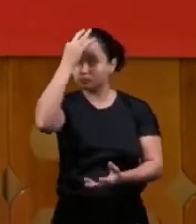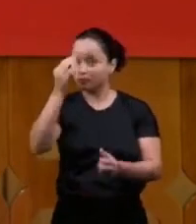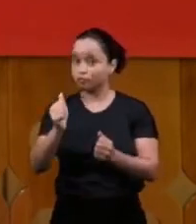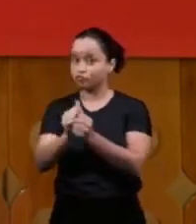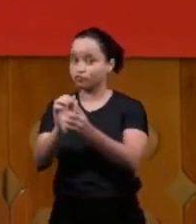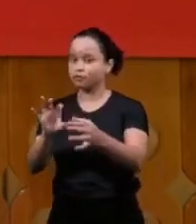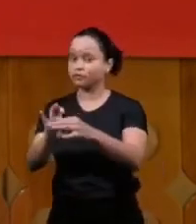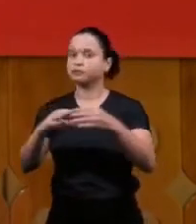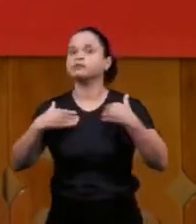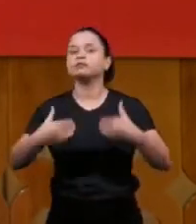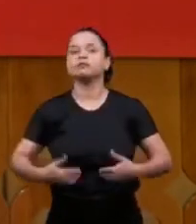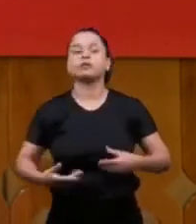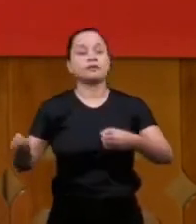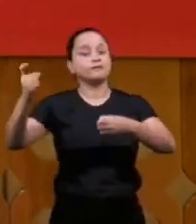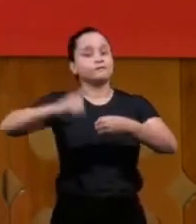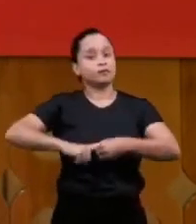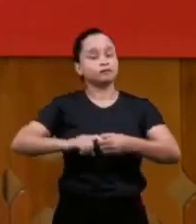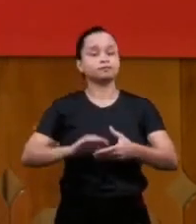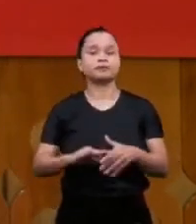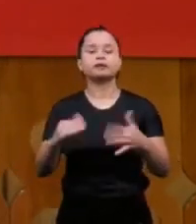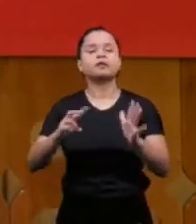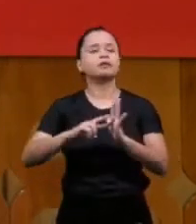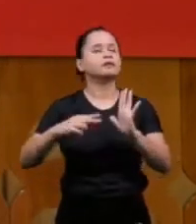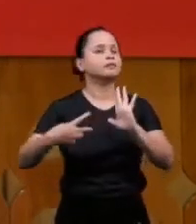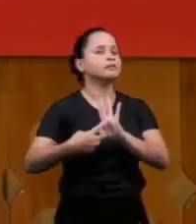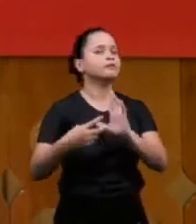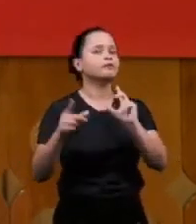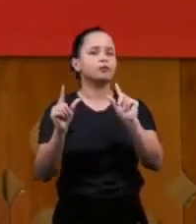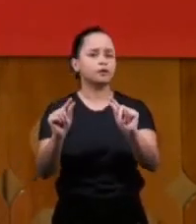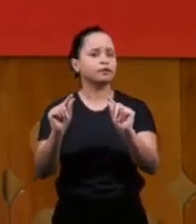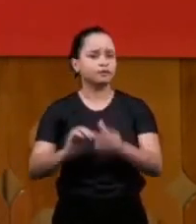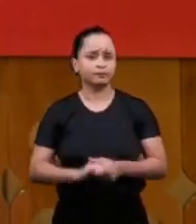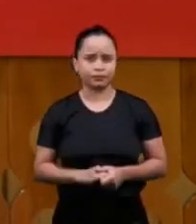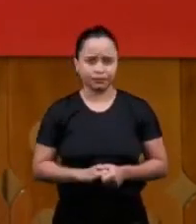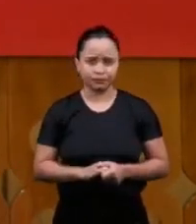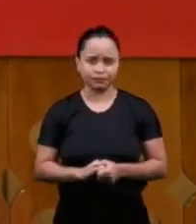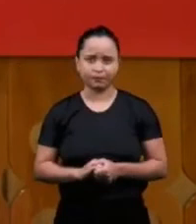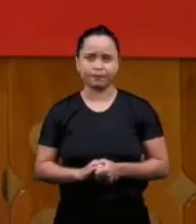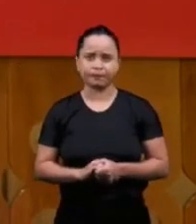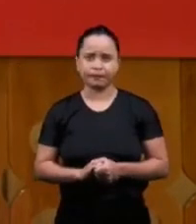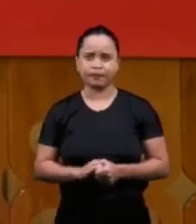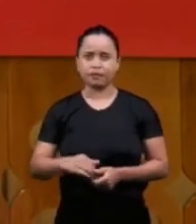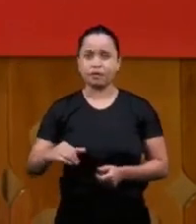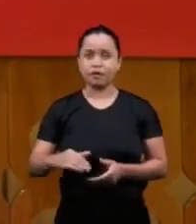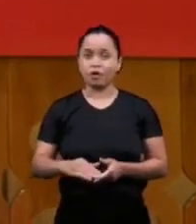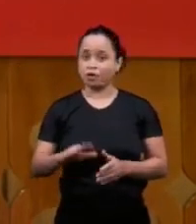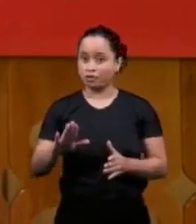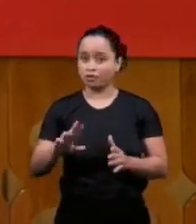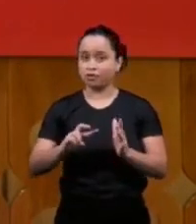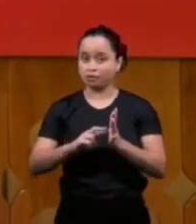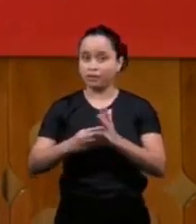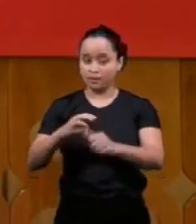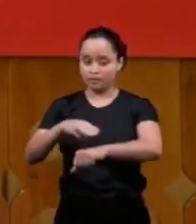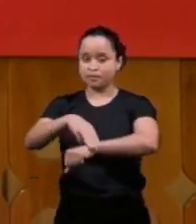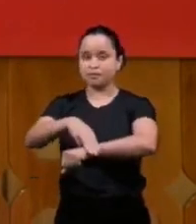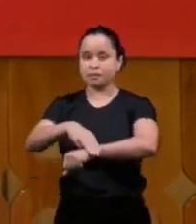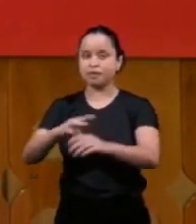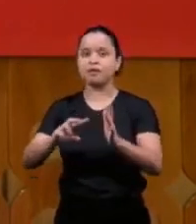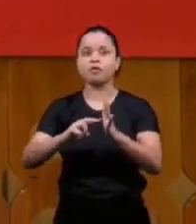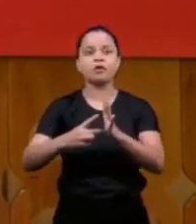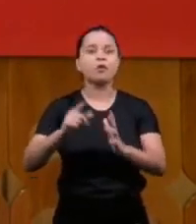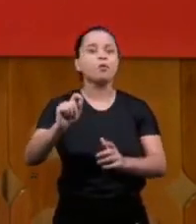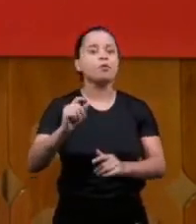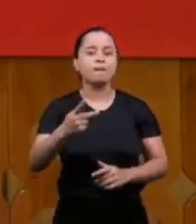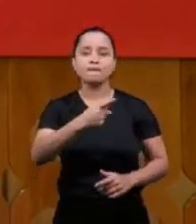go back what does this mean the pastor all of his